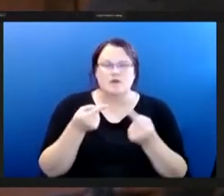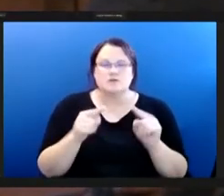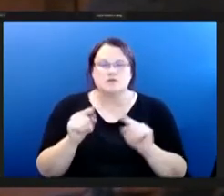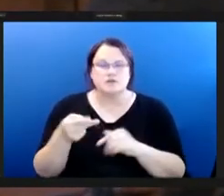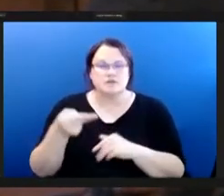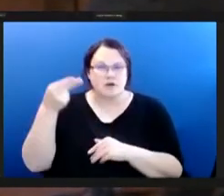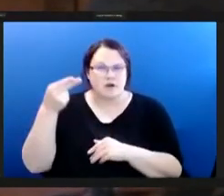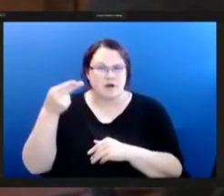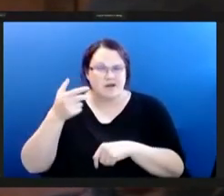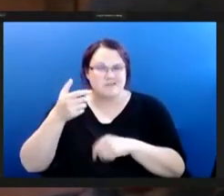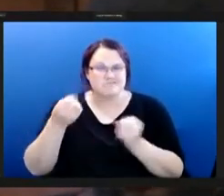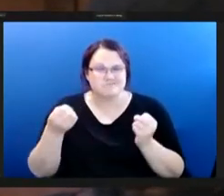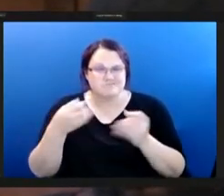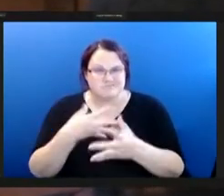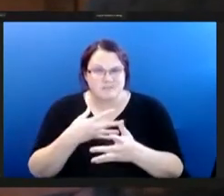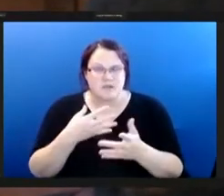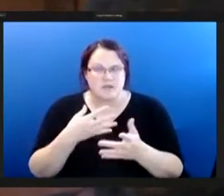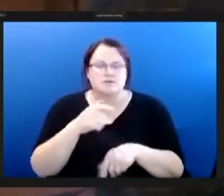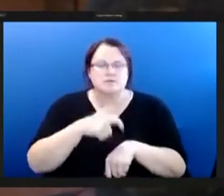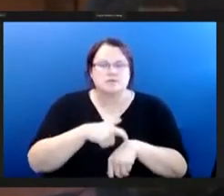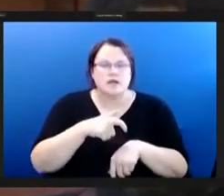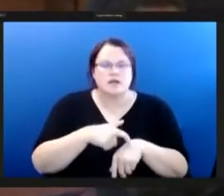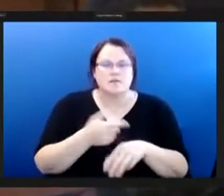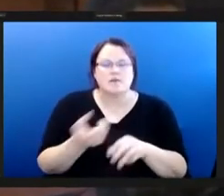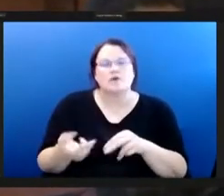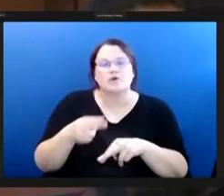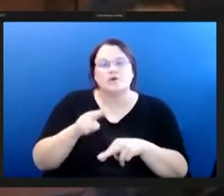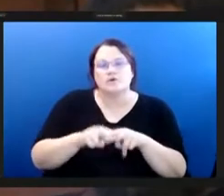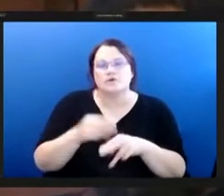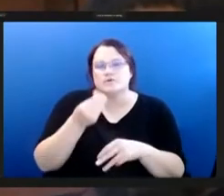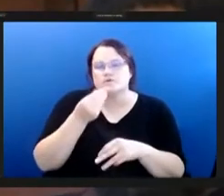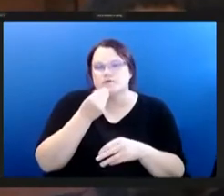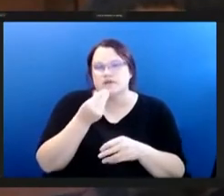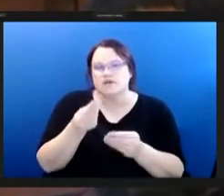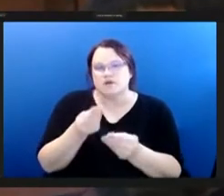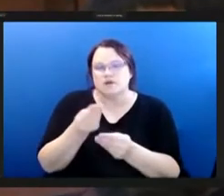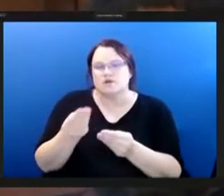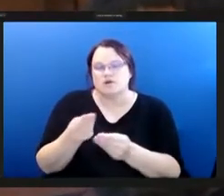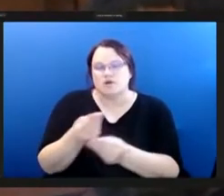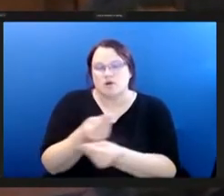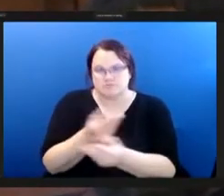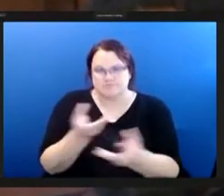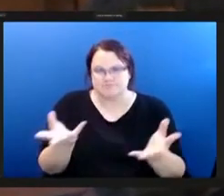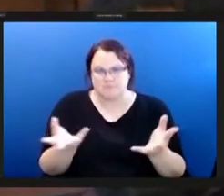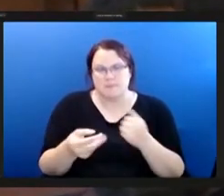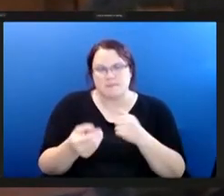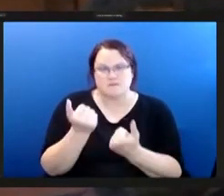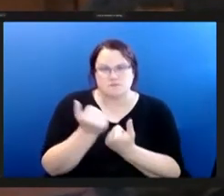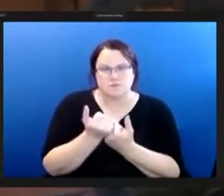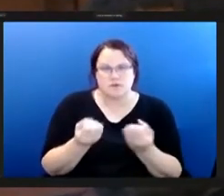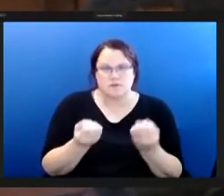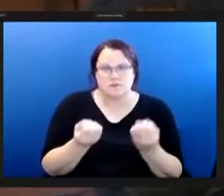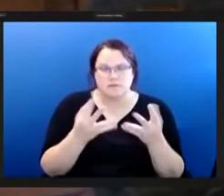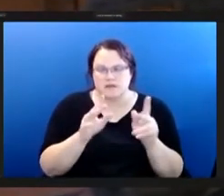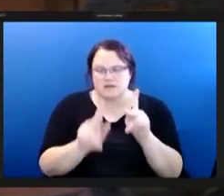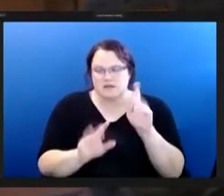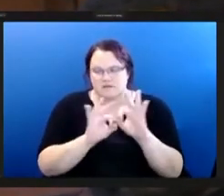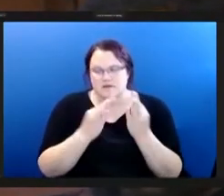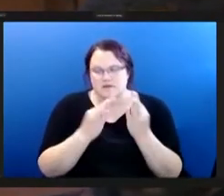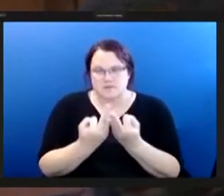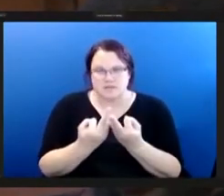supports alongside increased food pantry and food rescue distributions supported many families and residents to access food